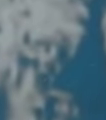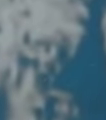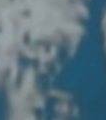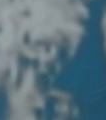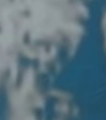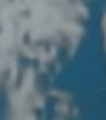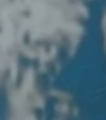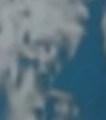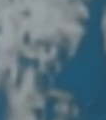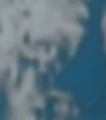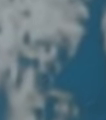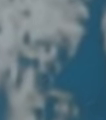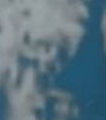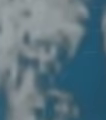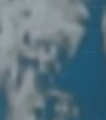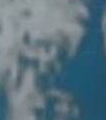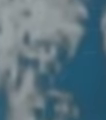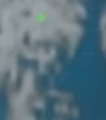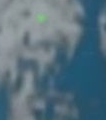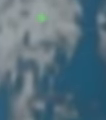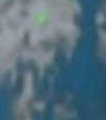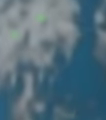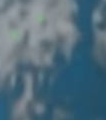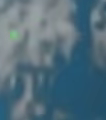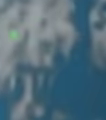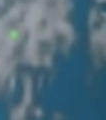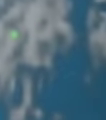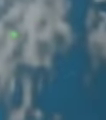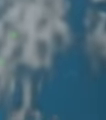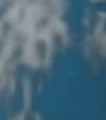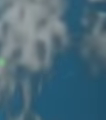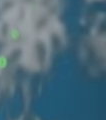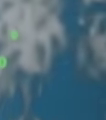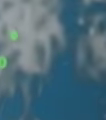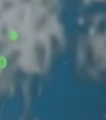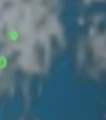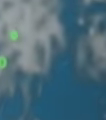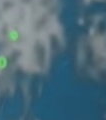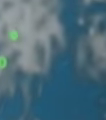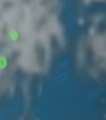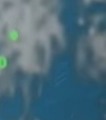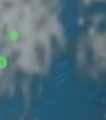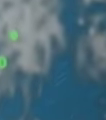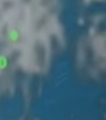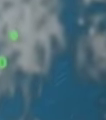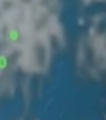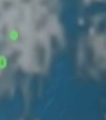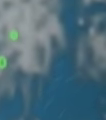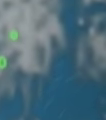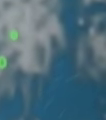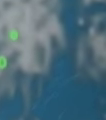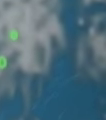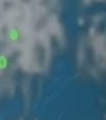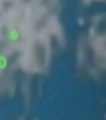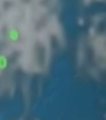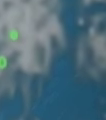will see a lot of cloud creeping into the northeastern areas. Then, during the course of Thursday, it's going to become dry and partly cloud over parts